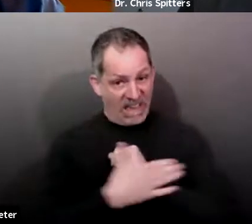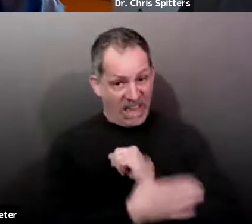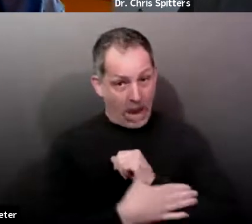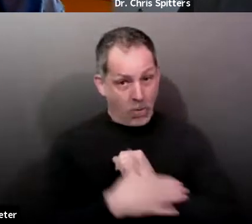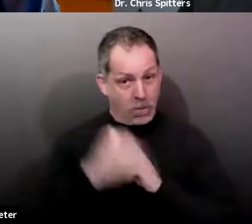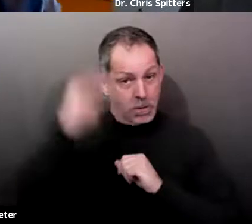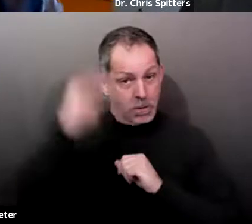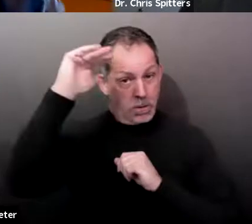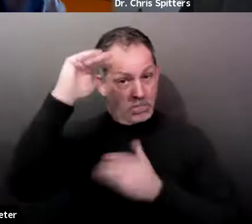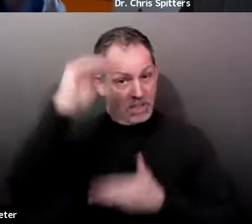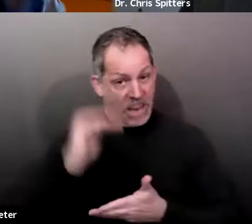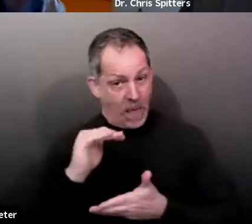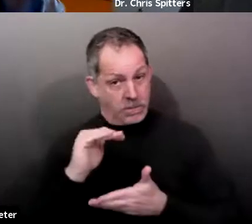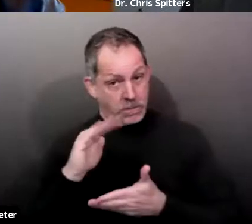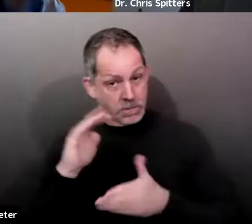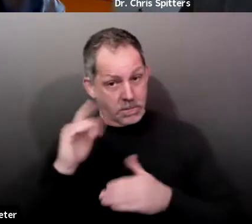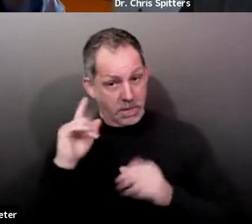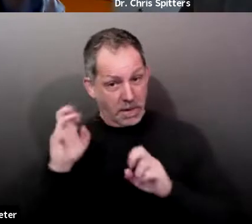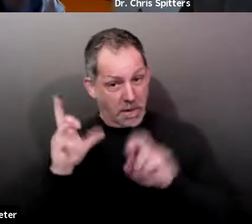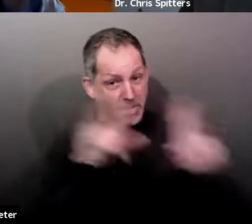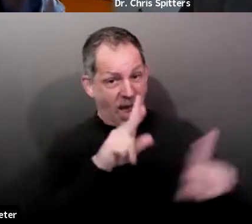people aren't coming back for their second doses?